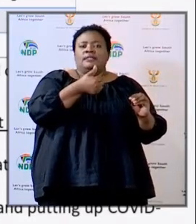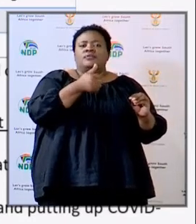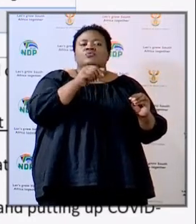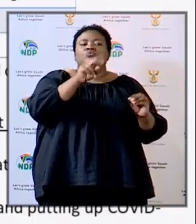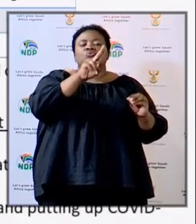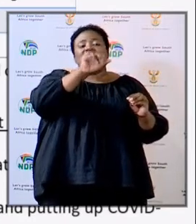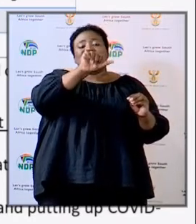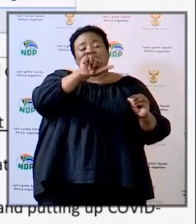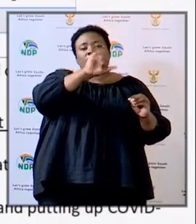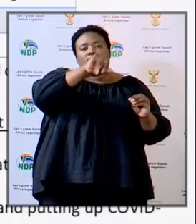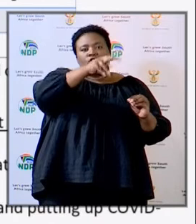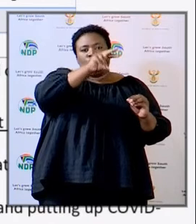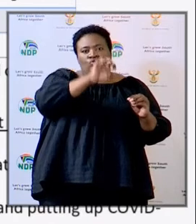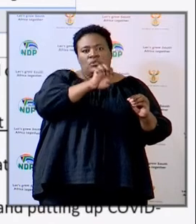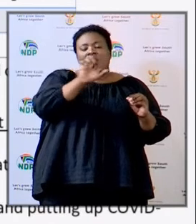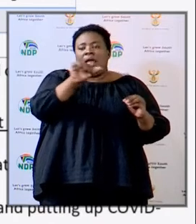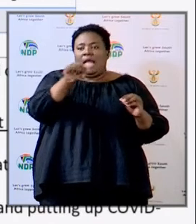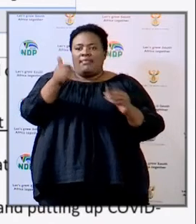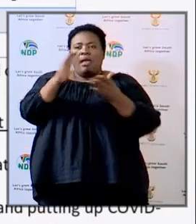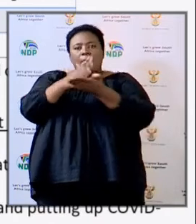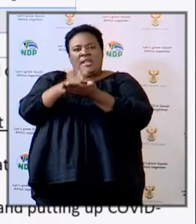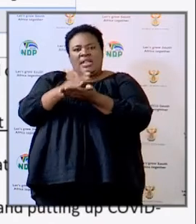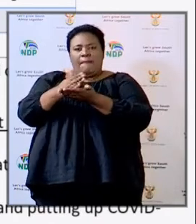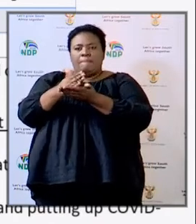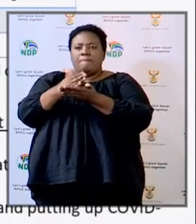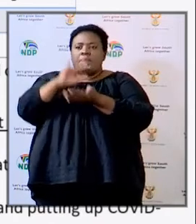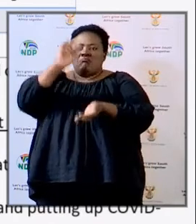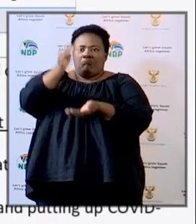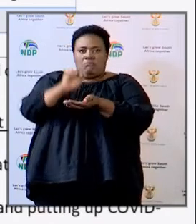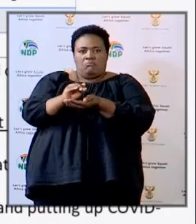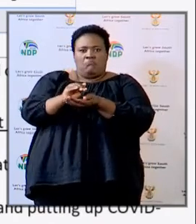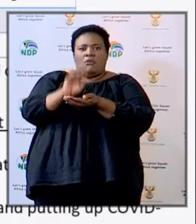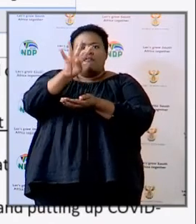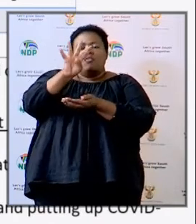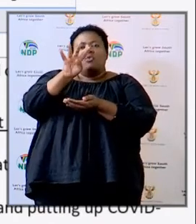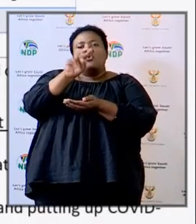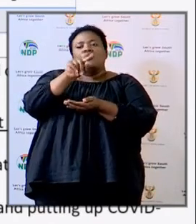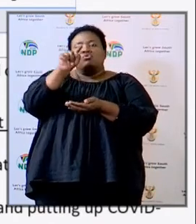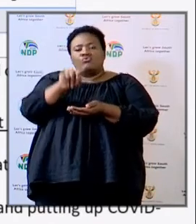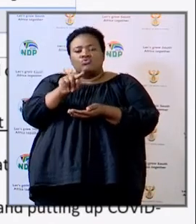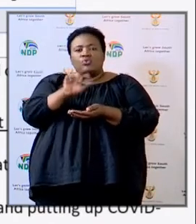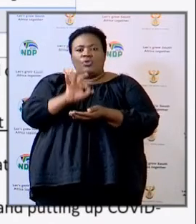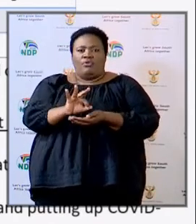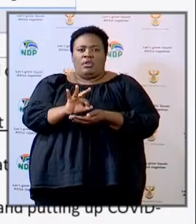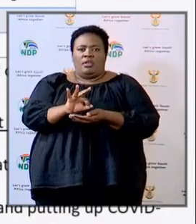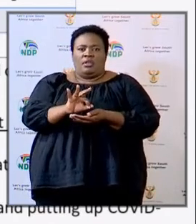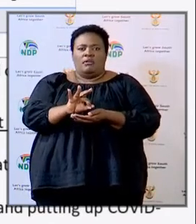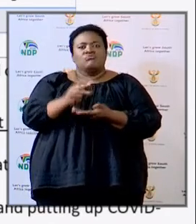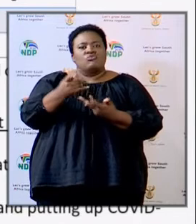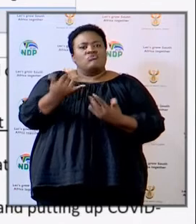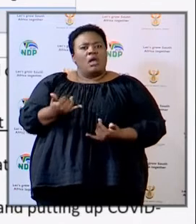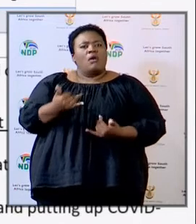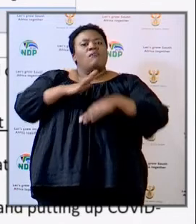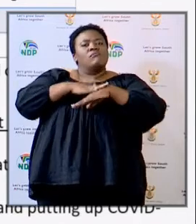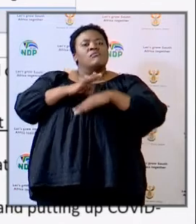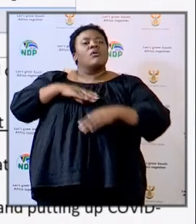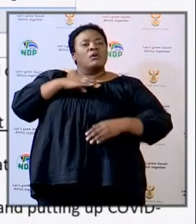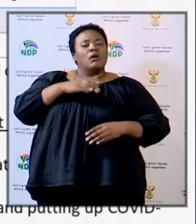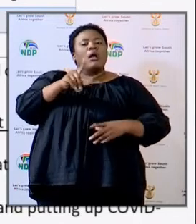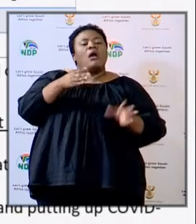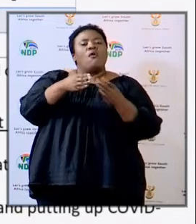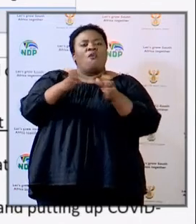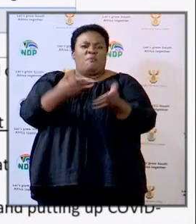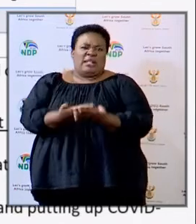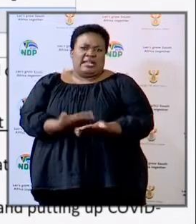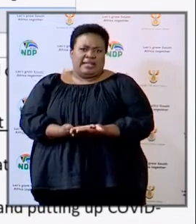the medium category actually was reduced from 4 to 3, meaning that more moved to the high, you know, comfort. So